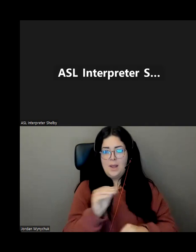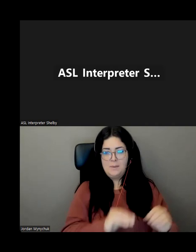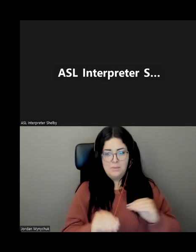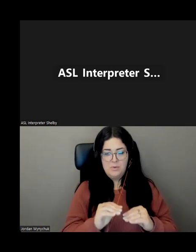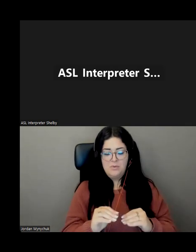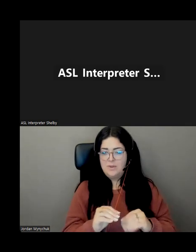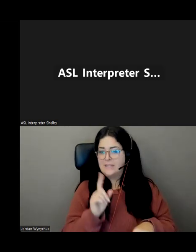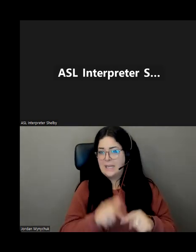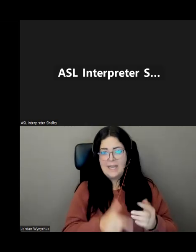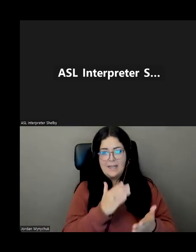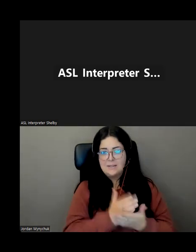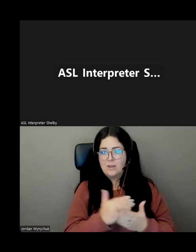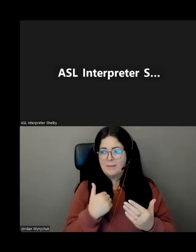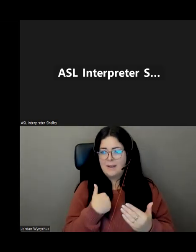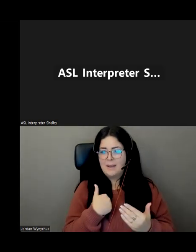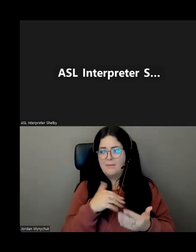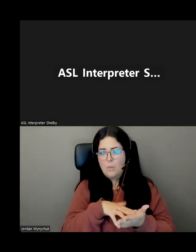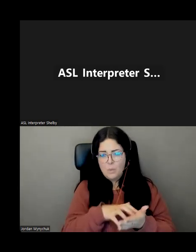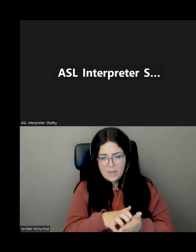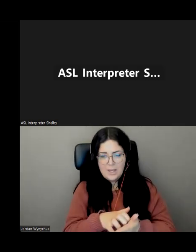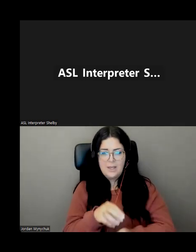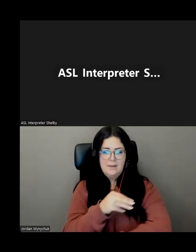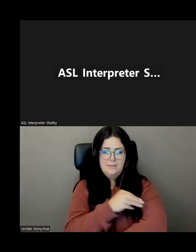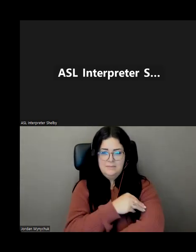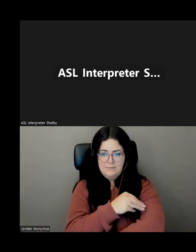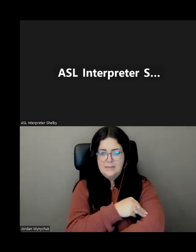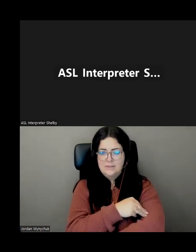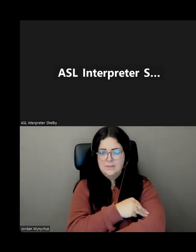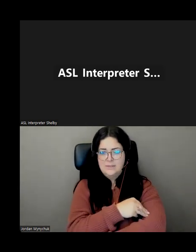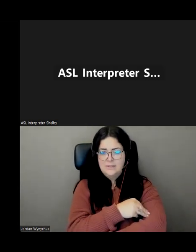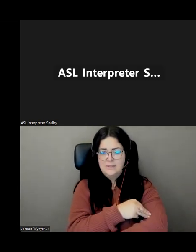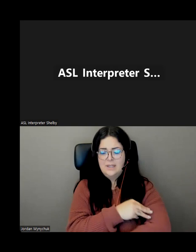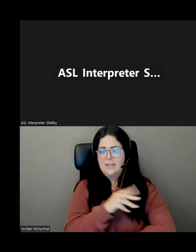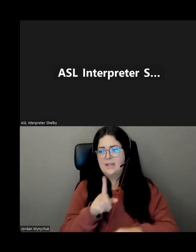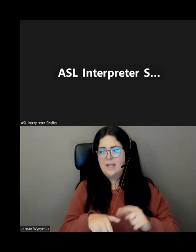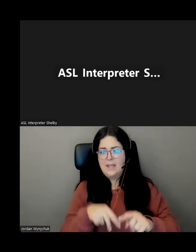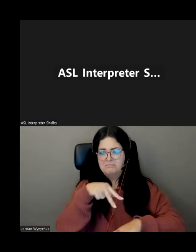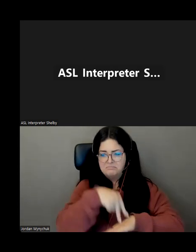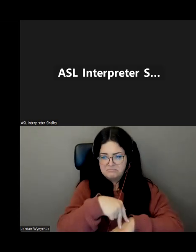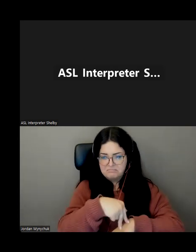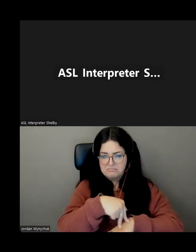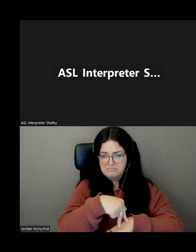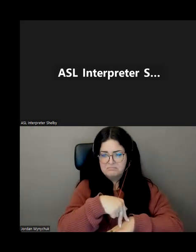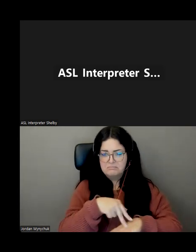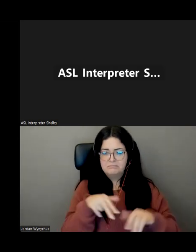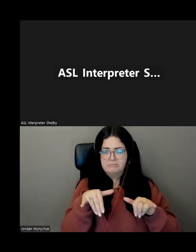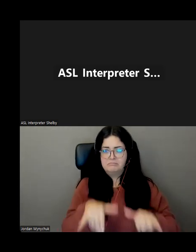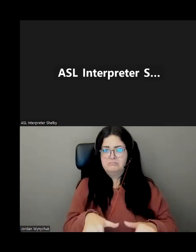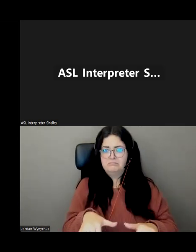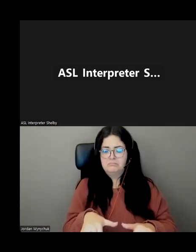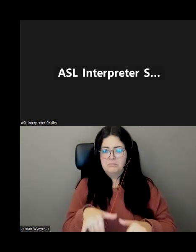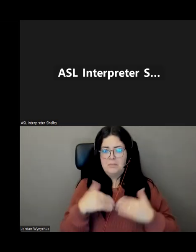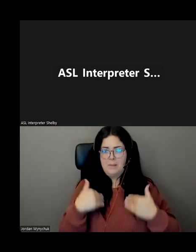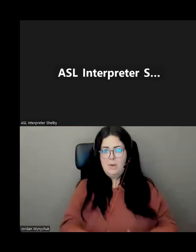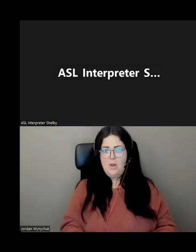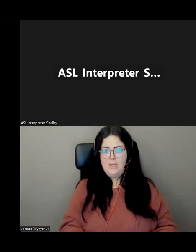muscular structure which is like intense to stabilize my skeletal structure and to defy the